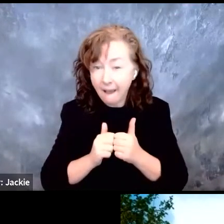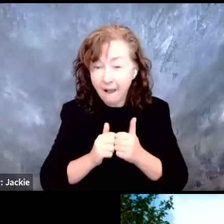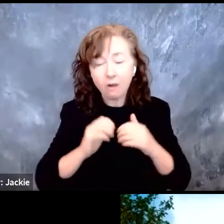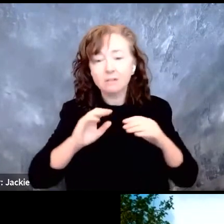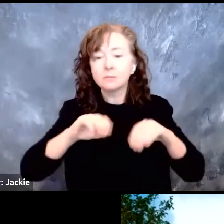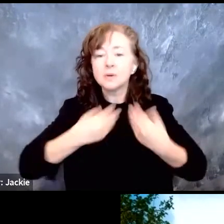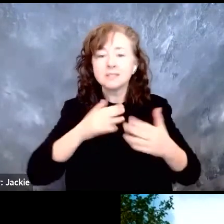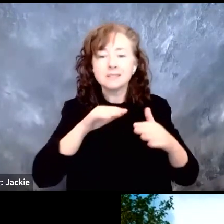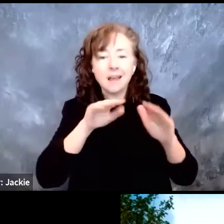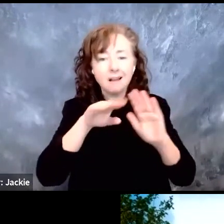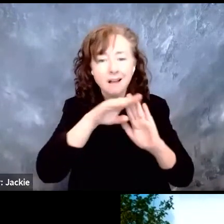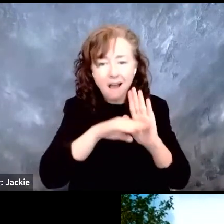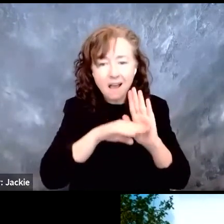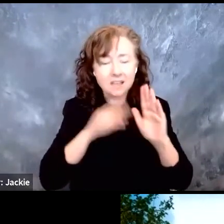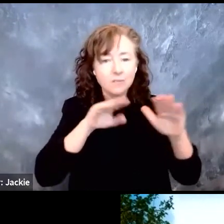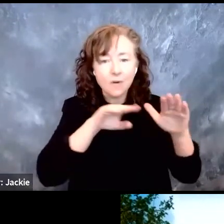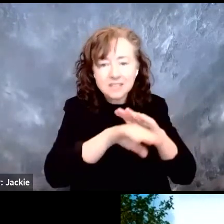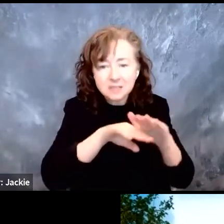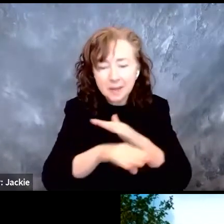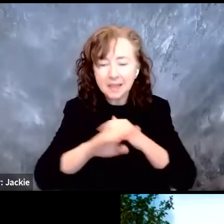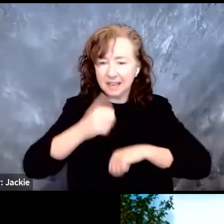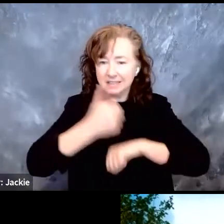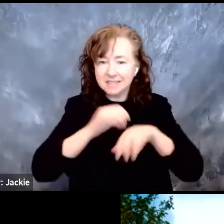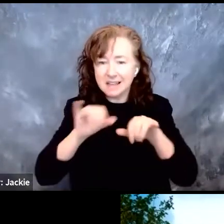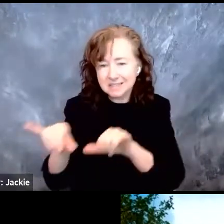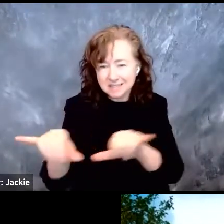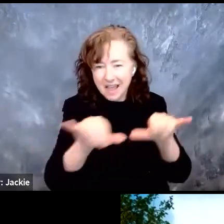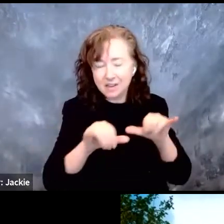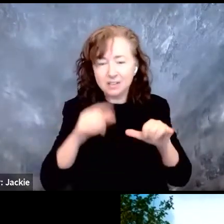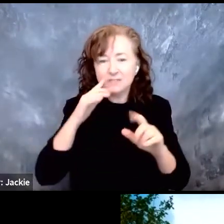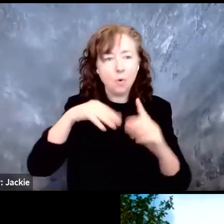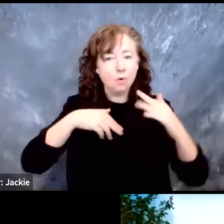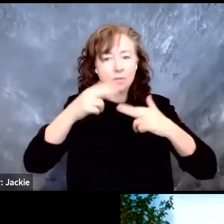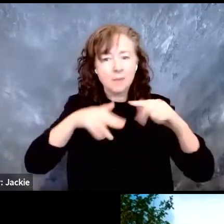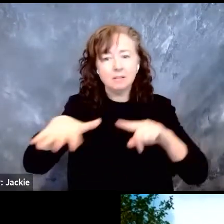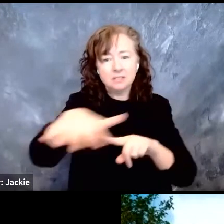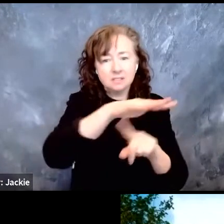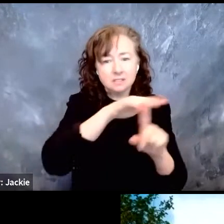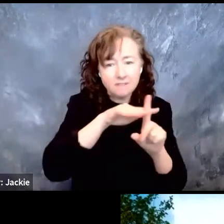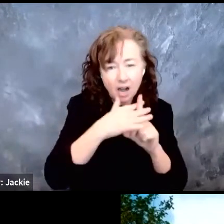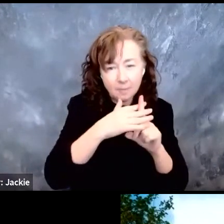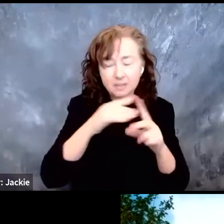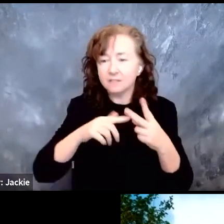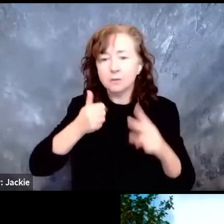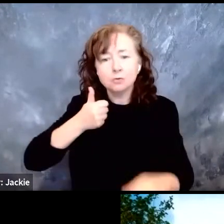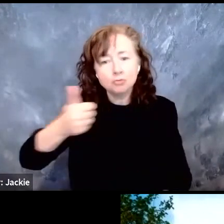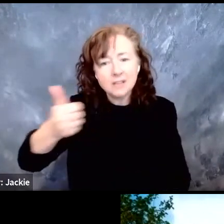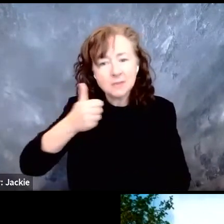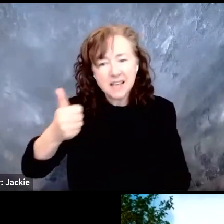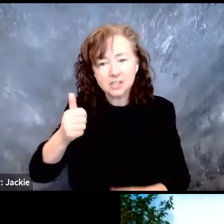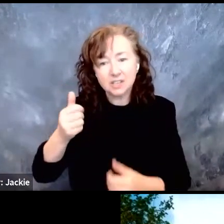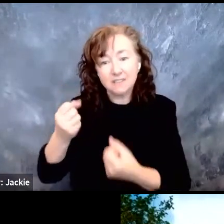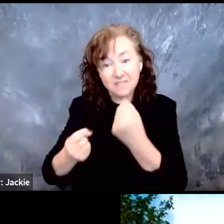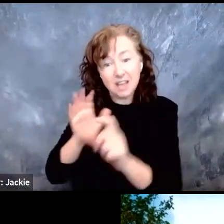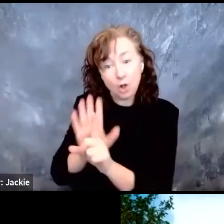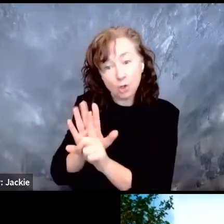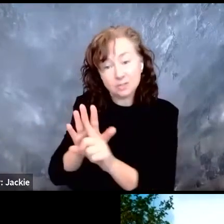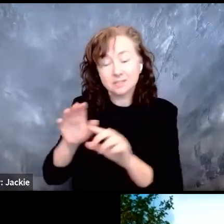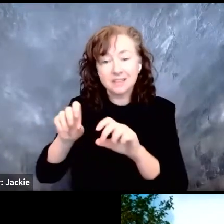guidelines and standards for the built environment, transportation vehicles and systems,